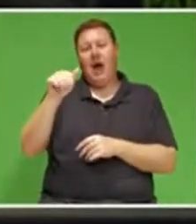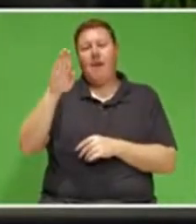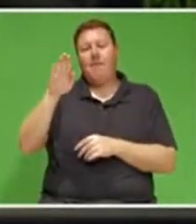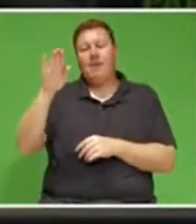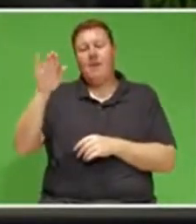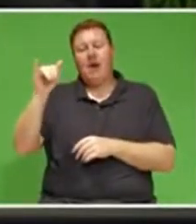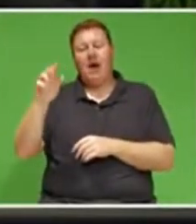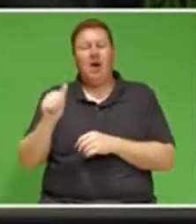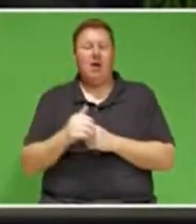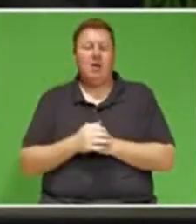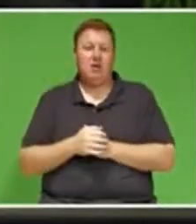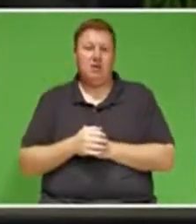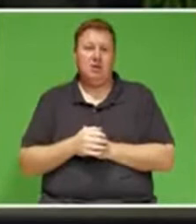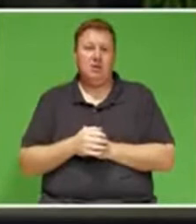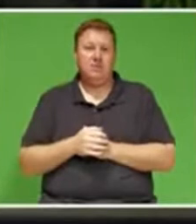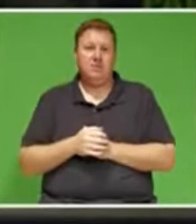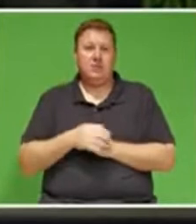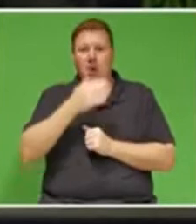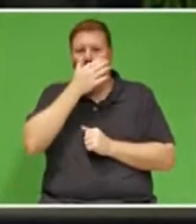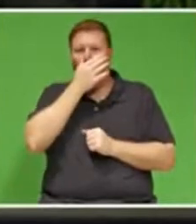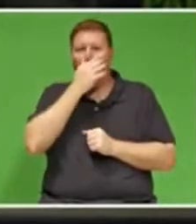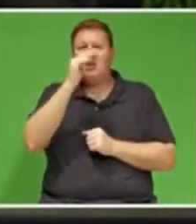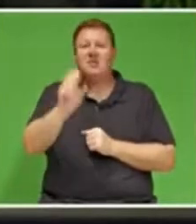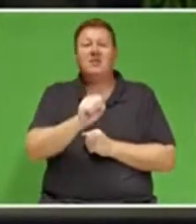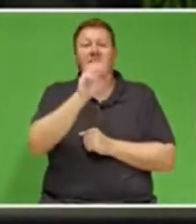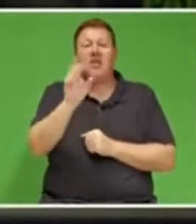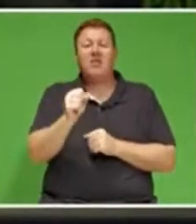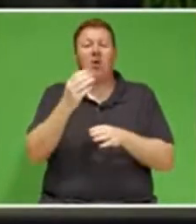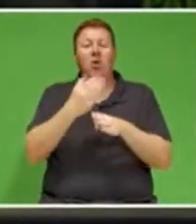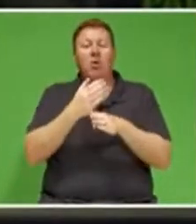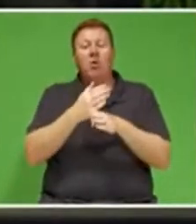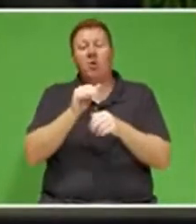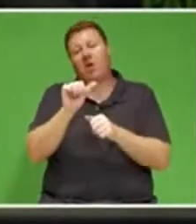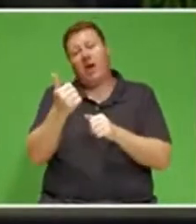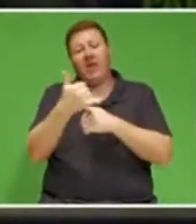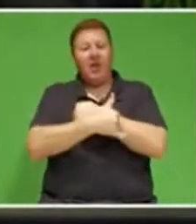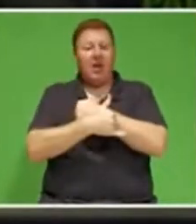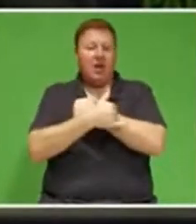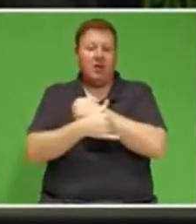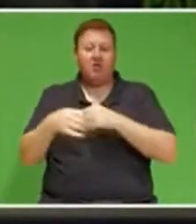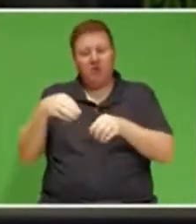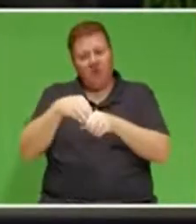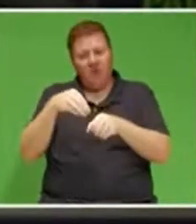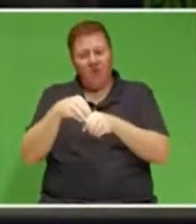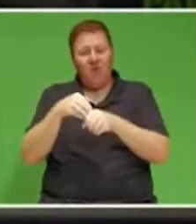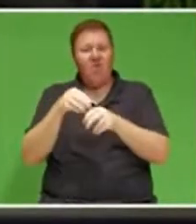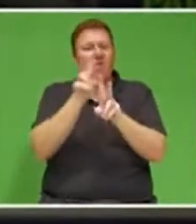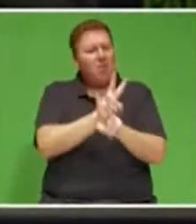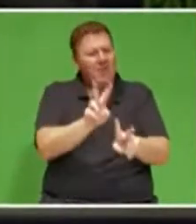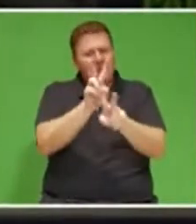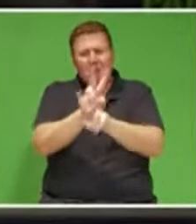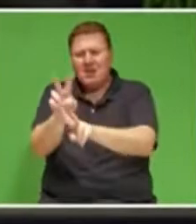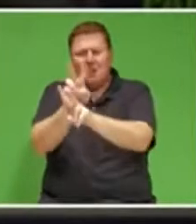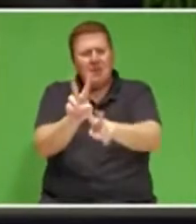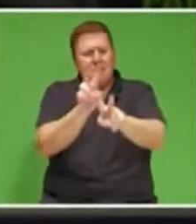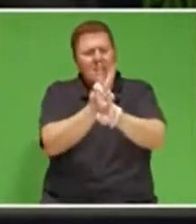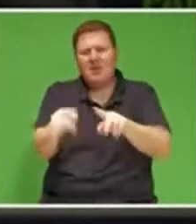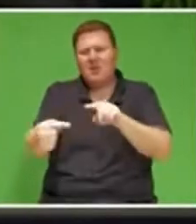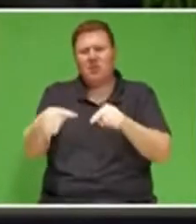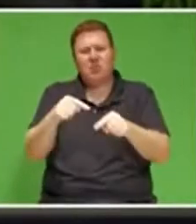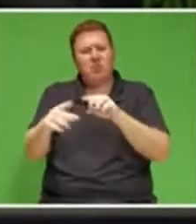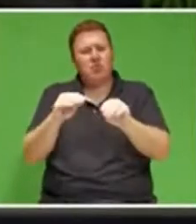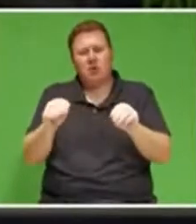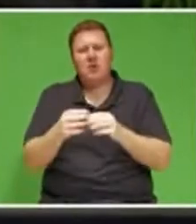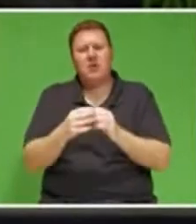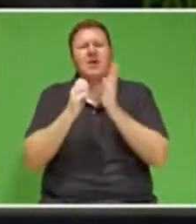South Africa is working with other countries to bring peace to areas of conflict on our continent, such as the